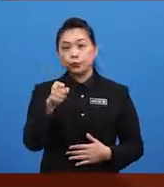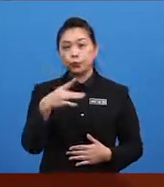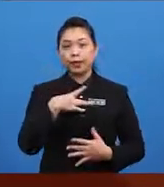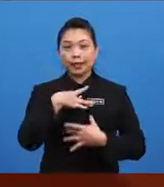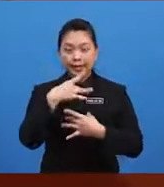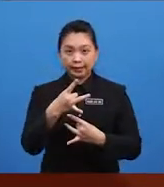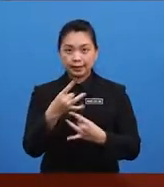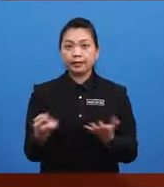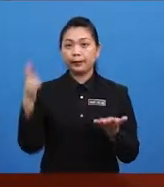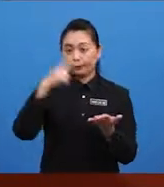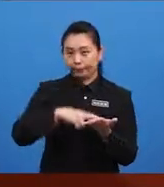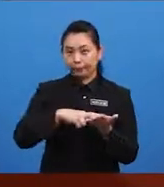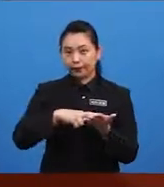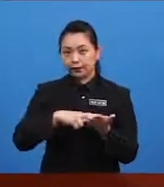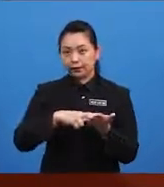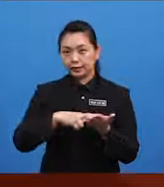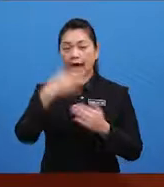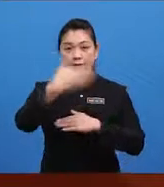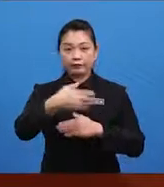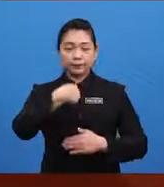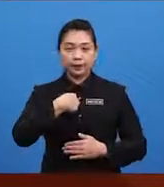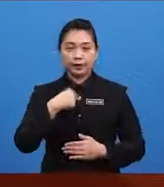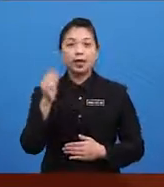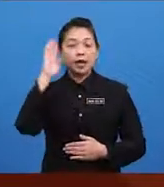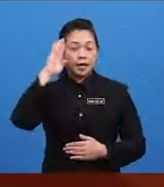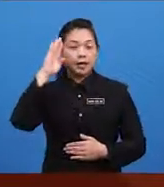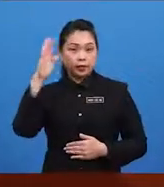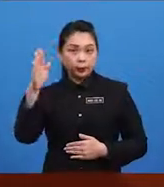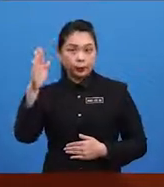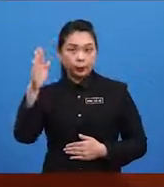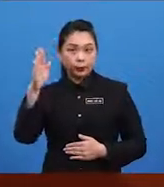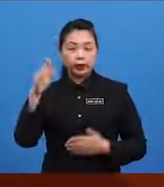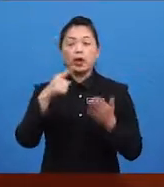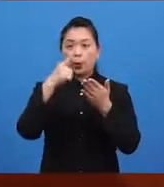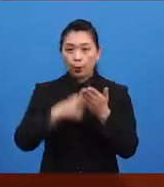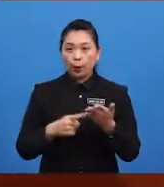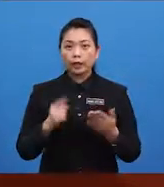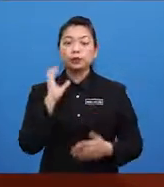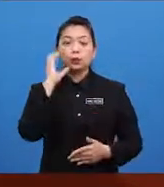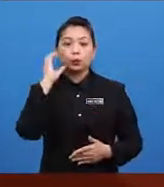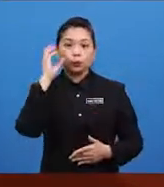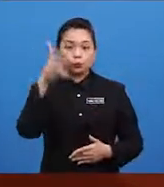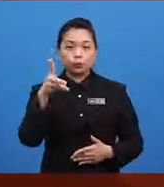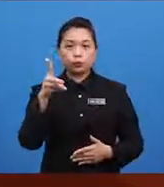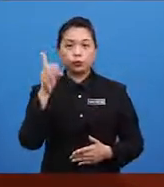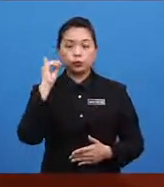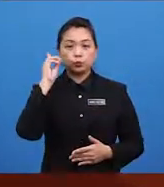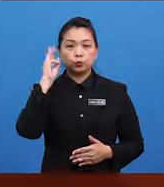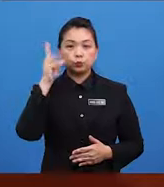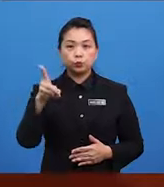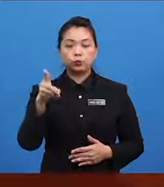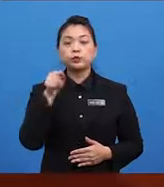Repeat after me, children. Hello, what would you like? Hello,